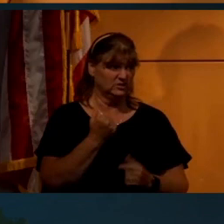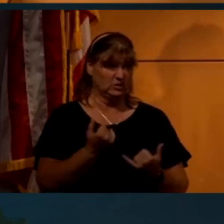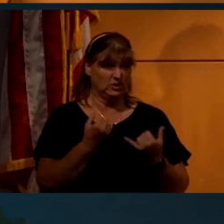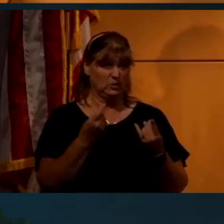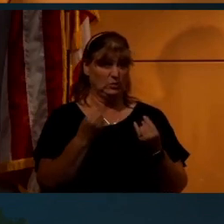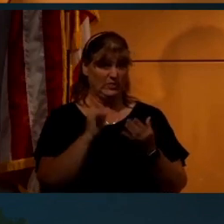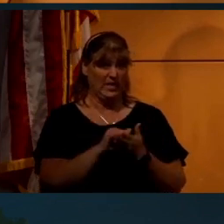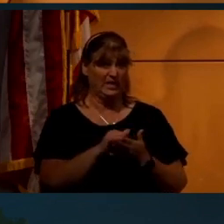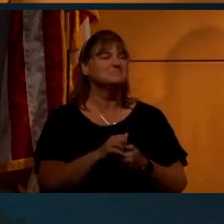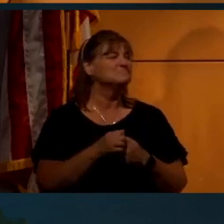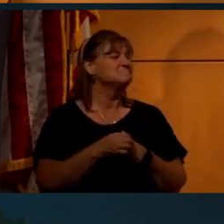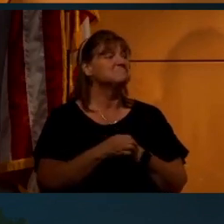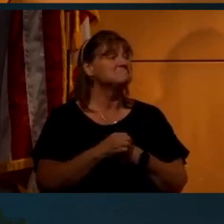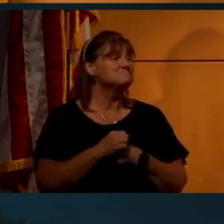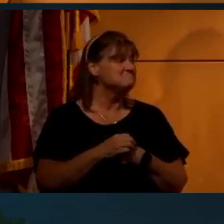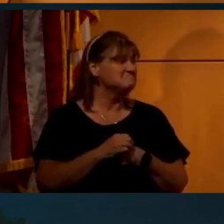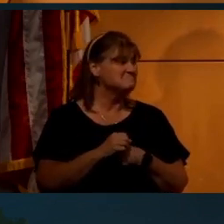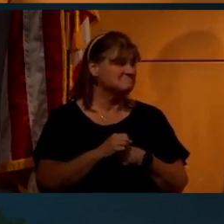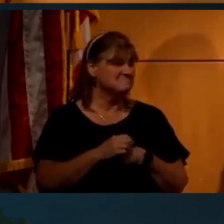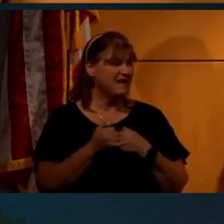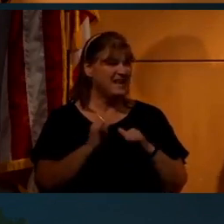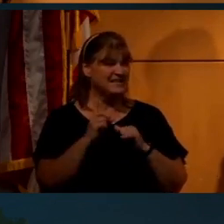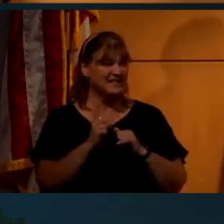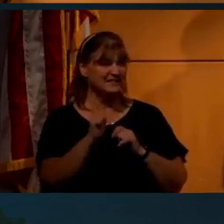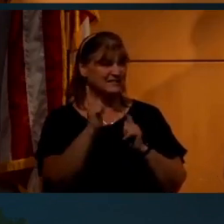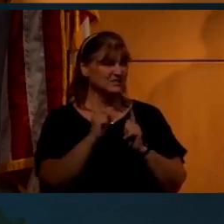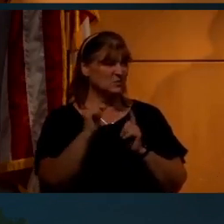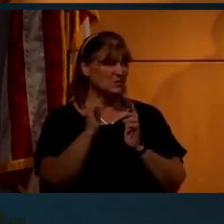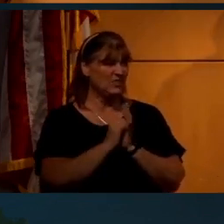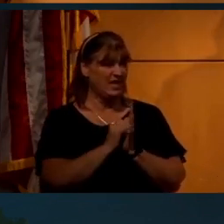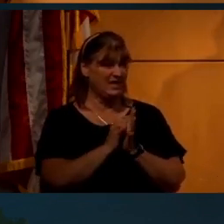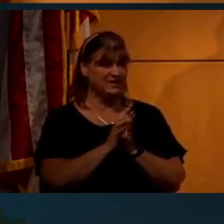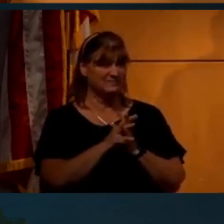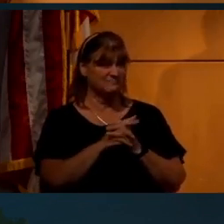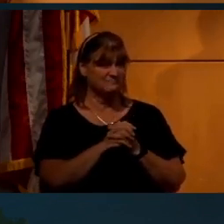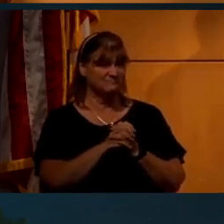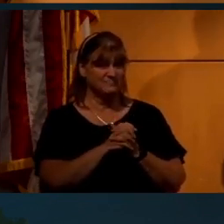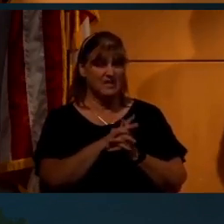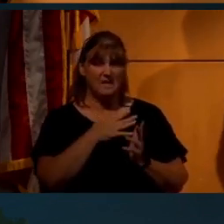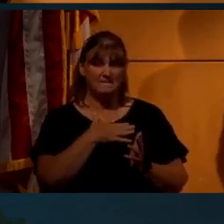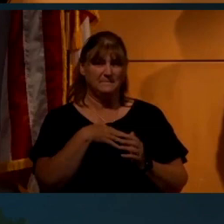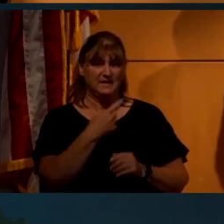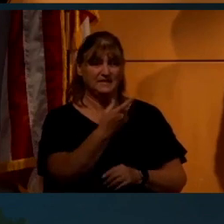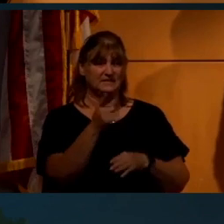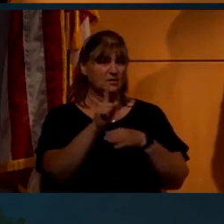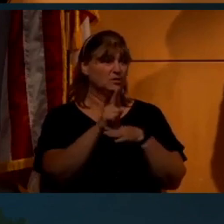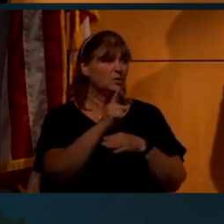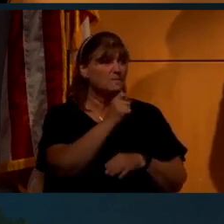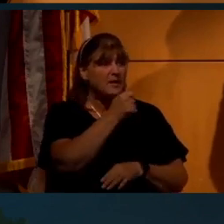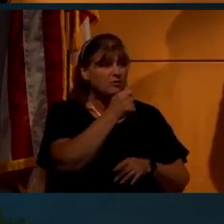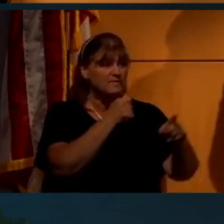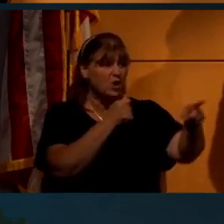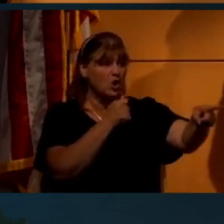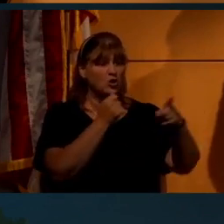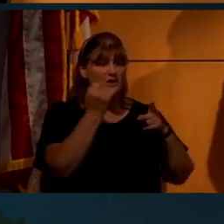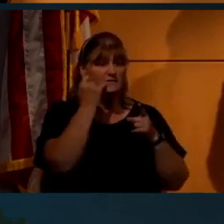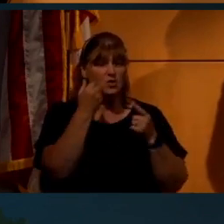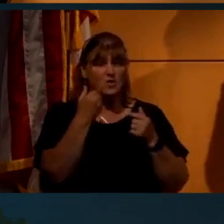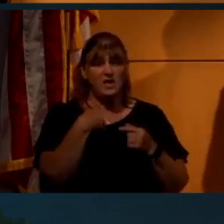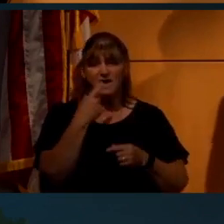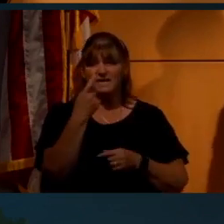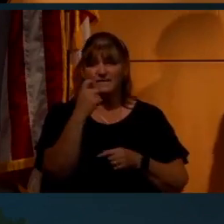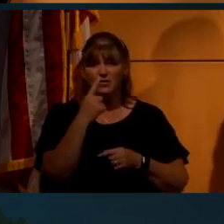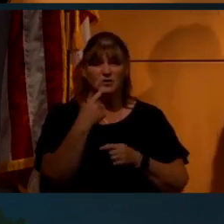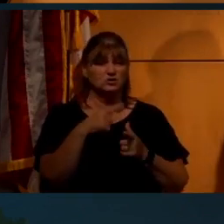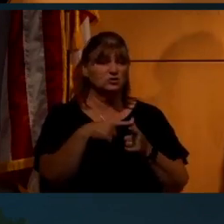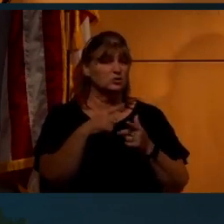do that. Yeah. Let's, uh, let's do that. Is there, um, so please step up to the microphone. If you have a, uh, if you have a